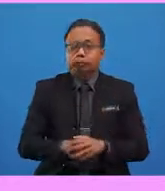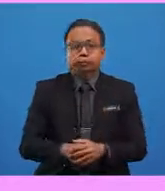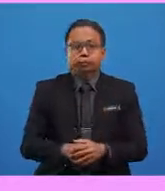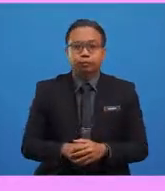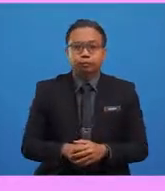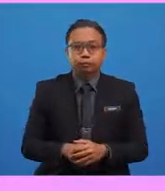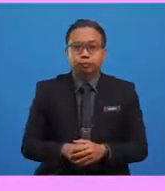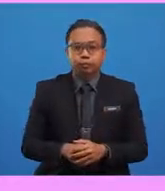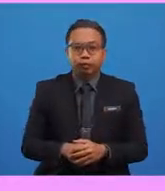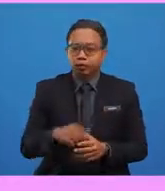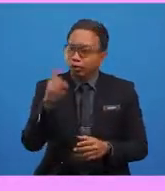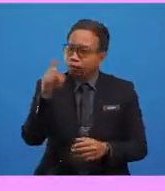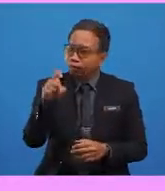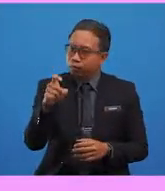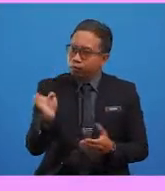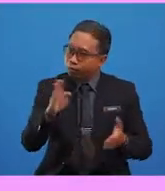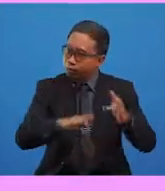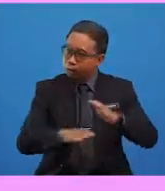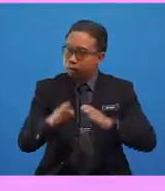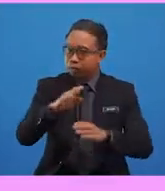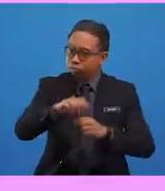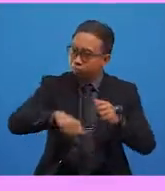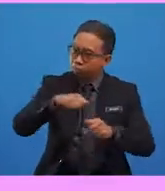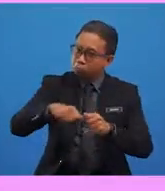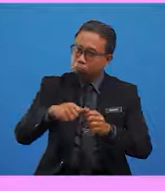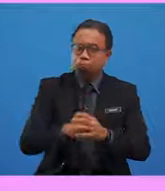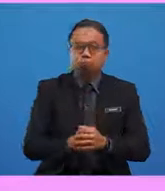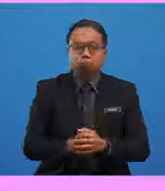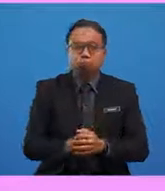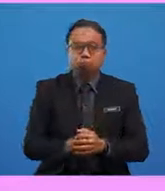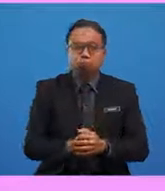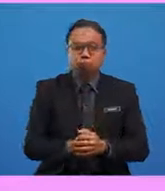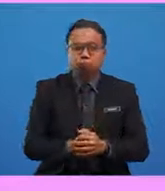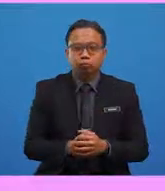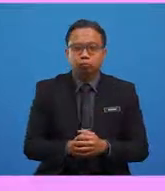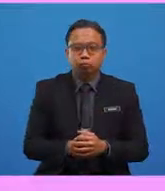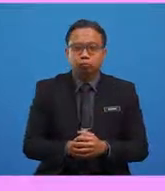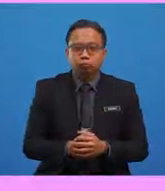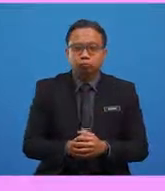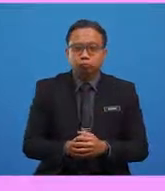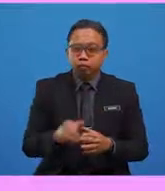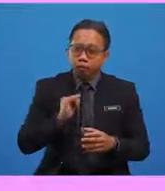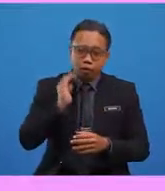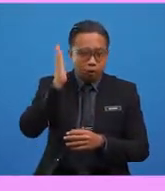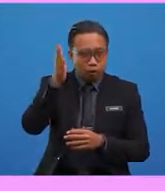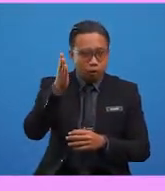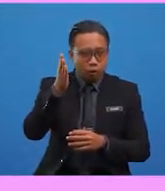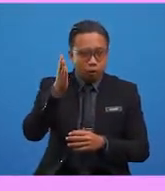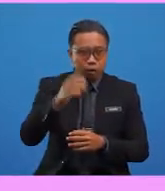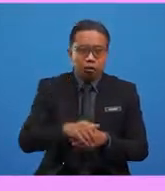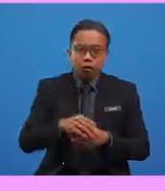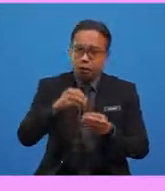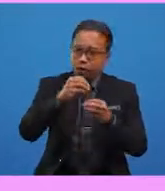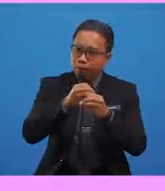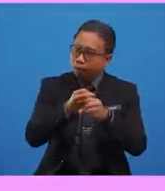What are the things that you must pack? Let's see. Well, I will pack an umbrella,